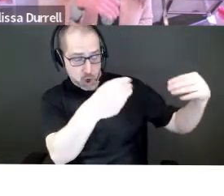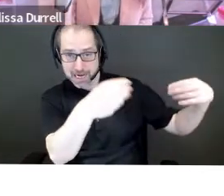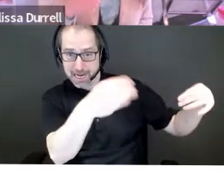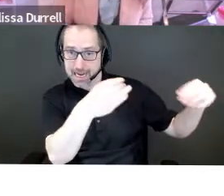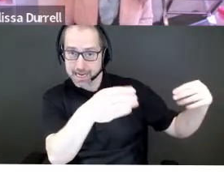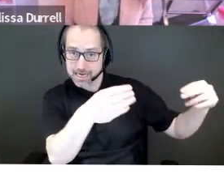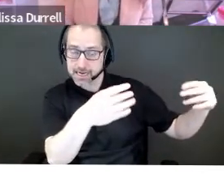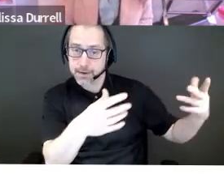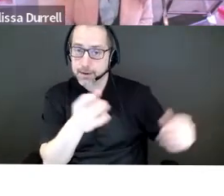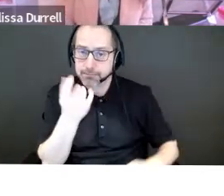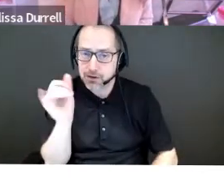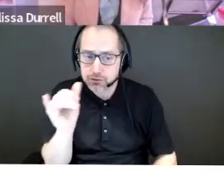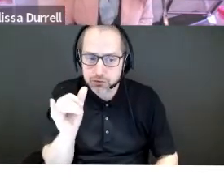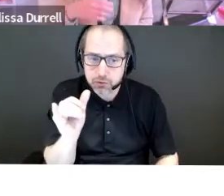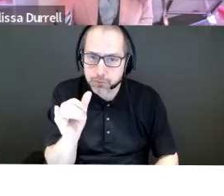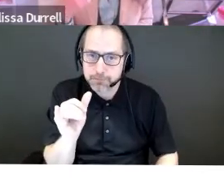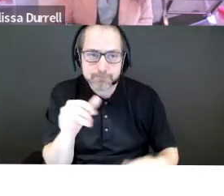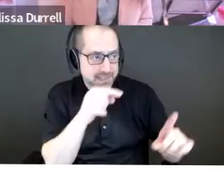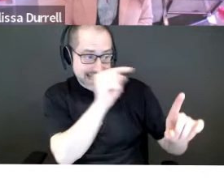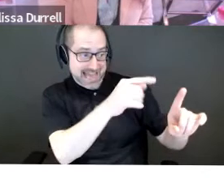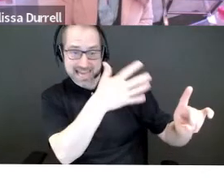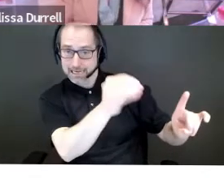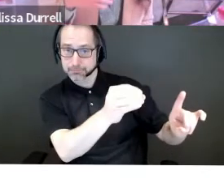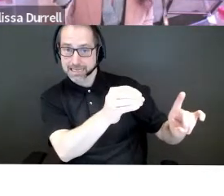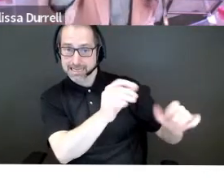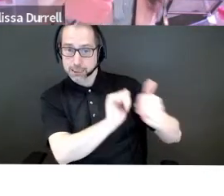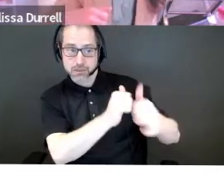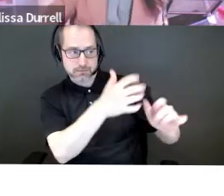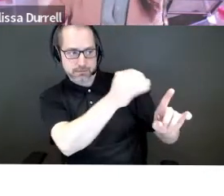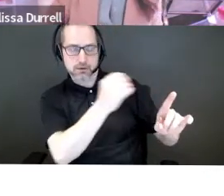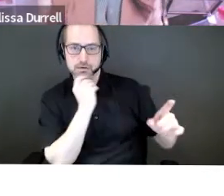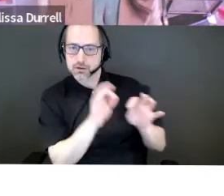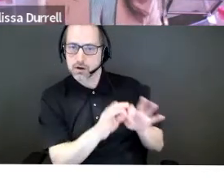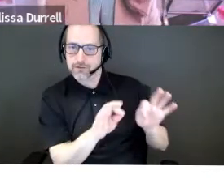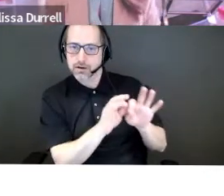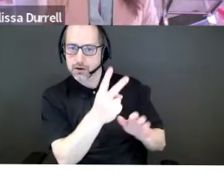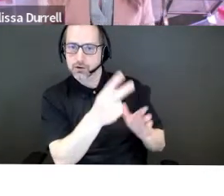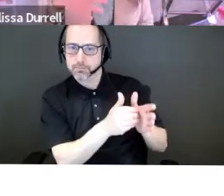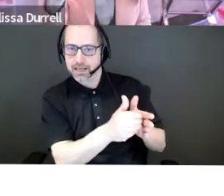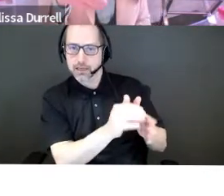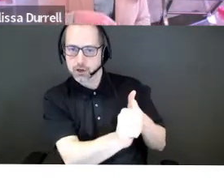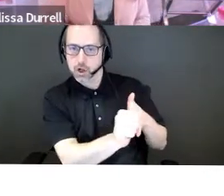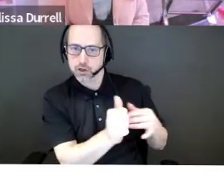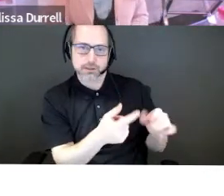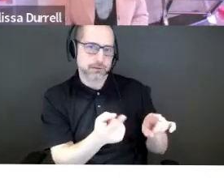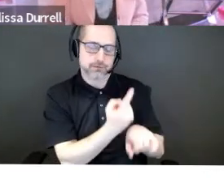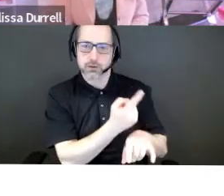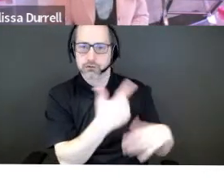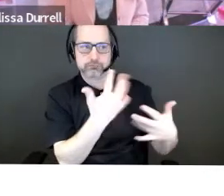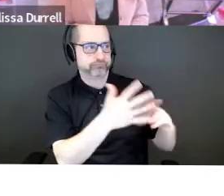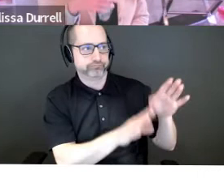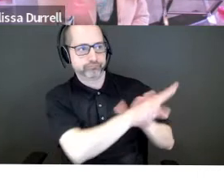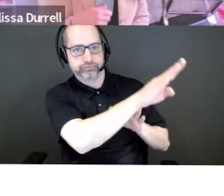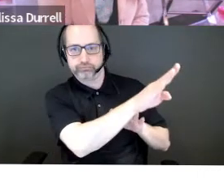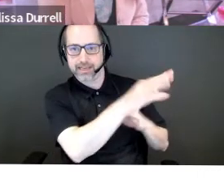like, you know, this company just got valuated at $2 billion and became one of the first unicorns in our market. Uh, this company just did a